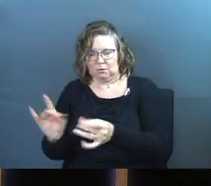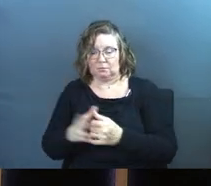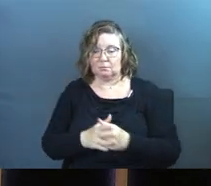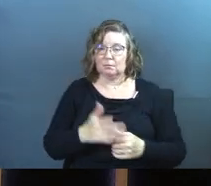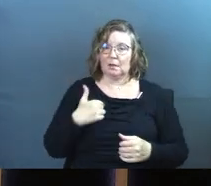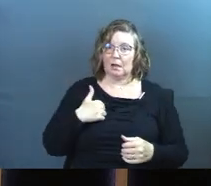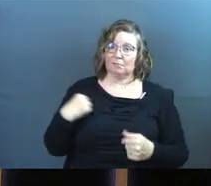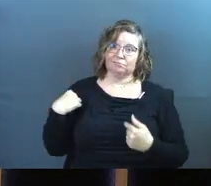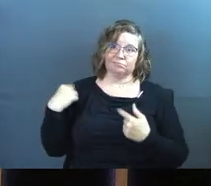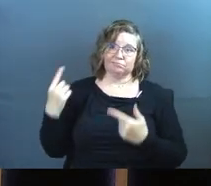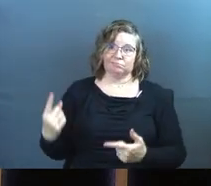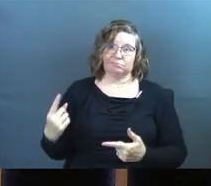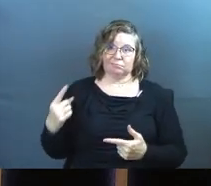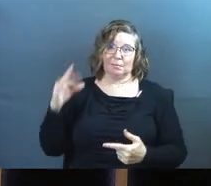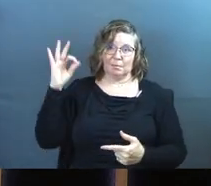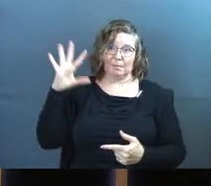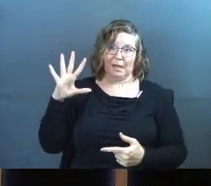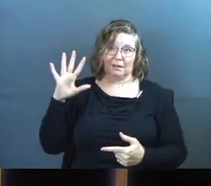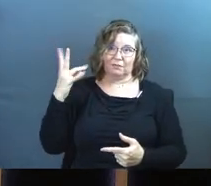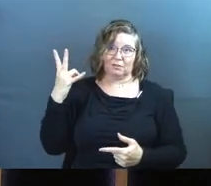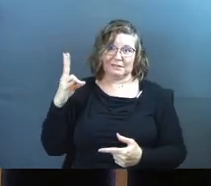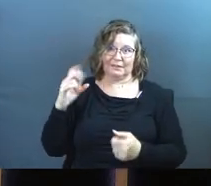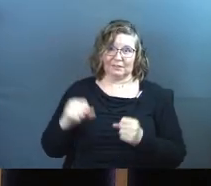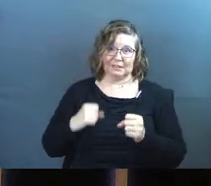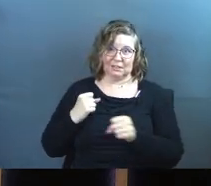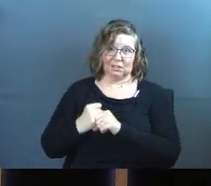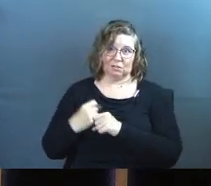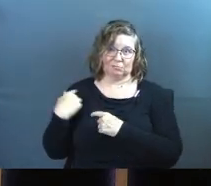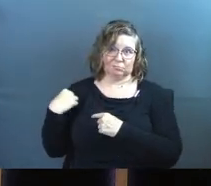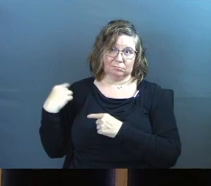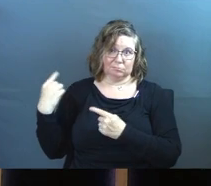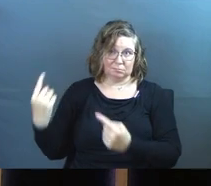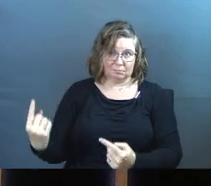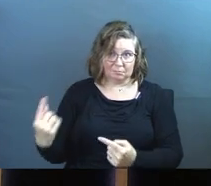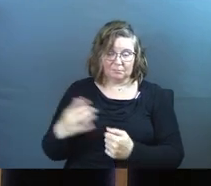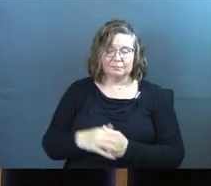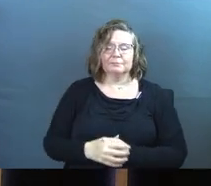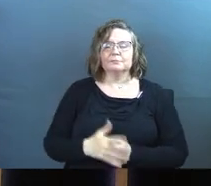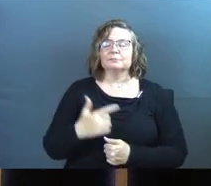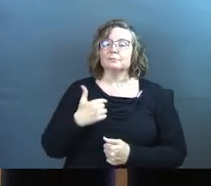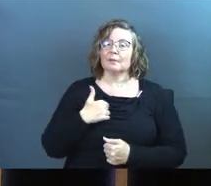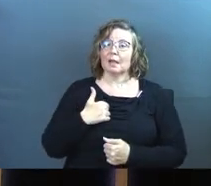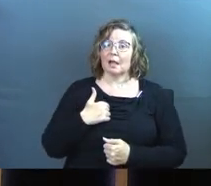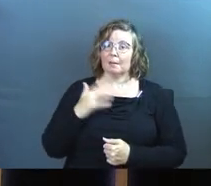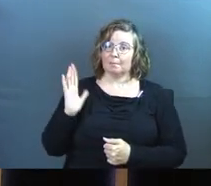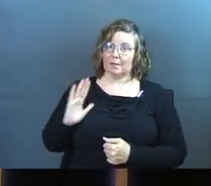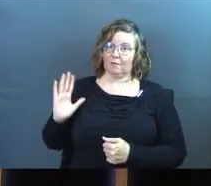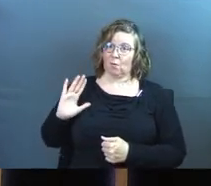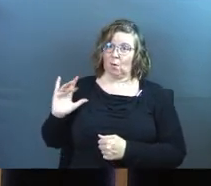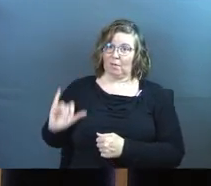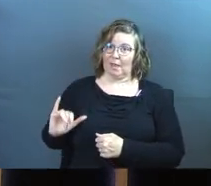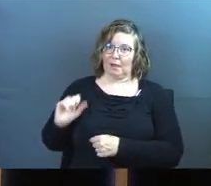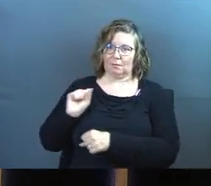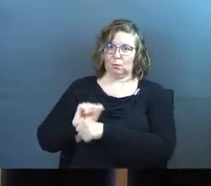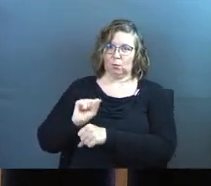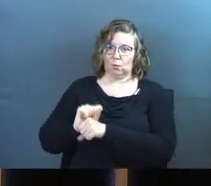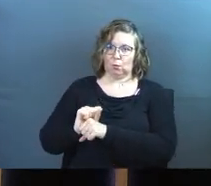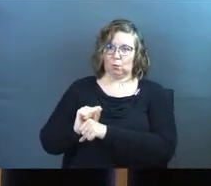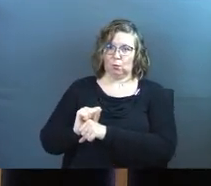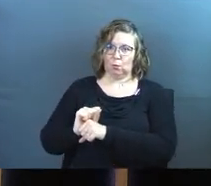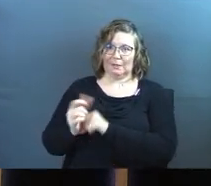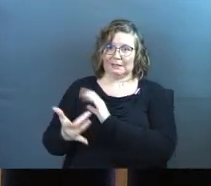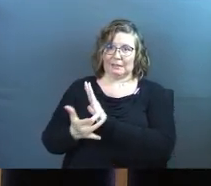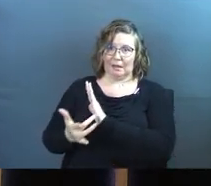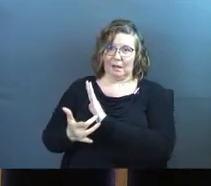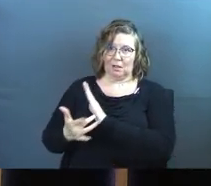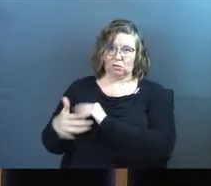been a full-time pastor now for going on 17 years. I had a career, technology career before that, and